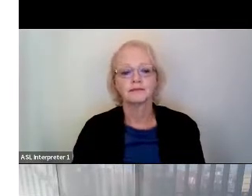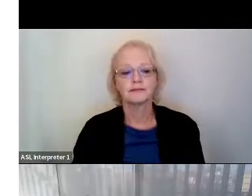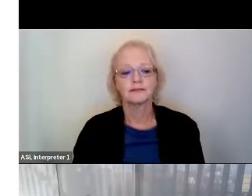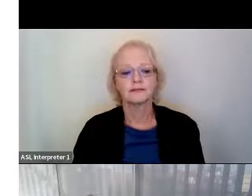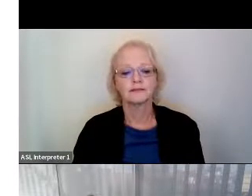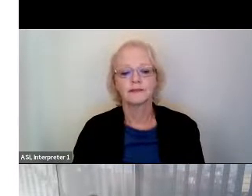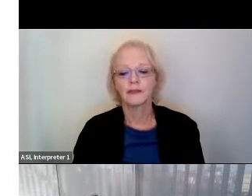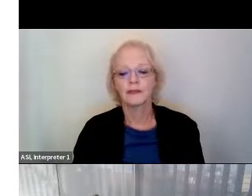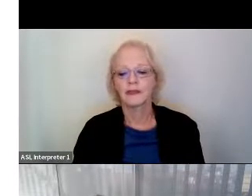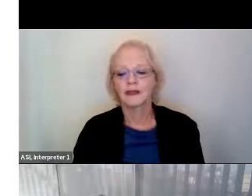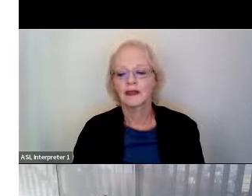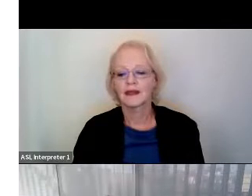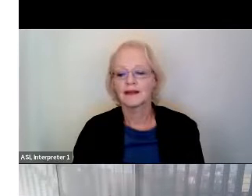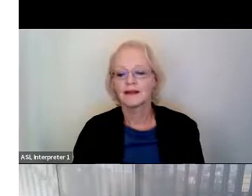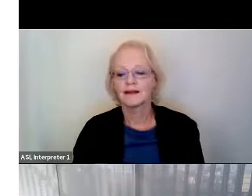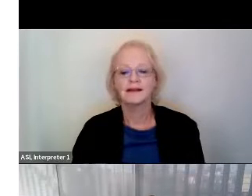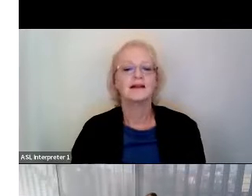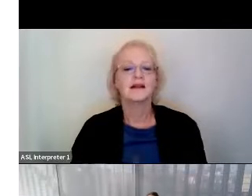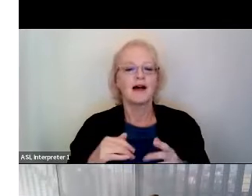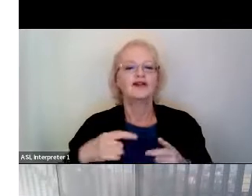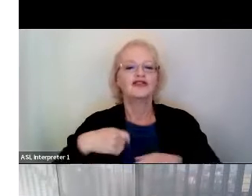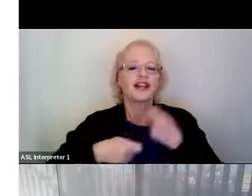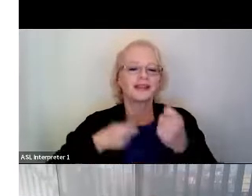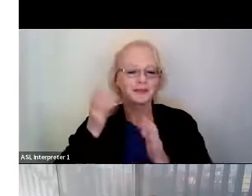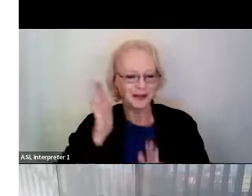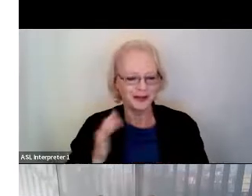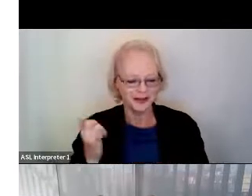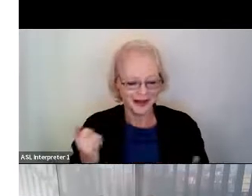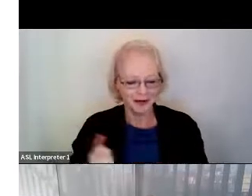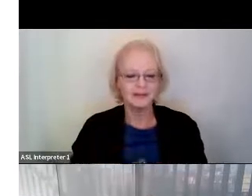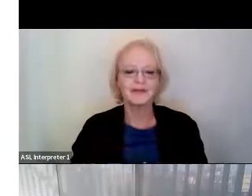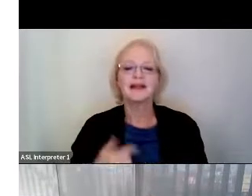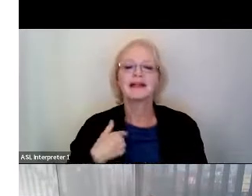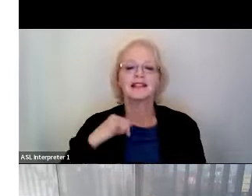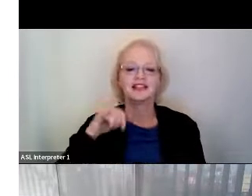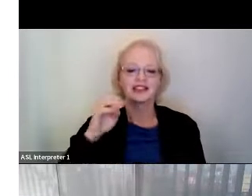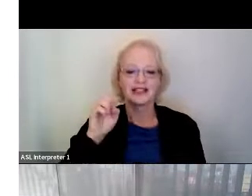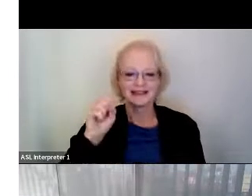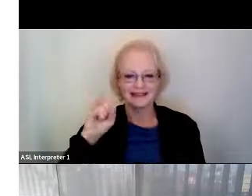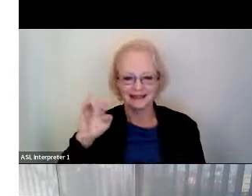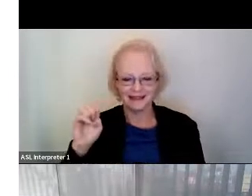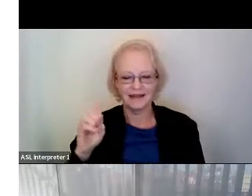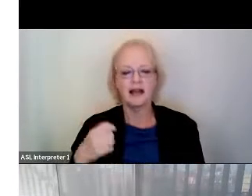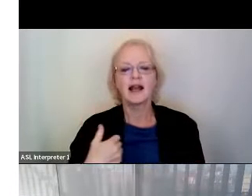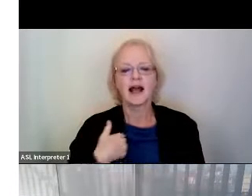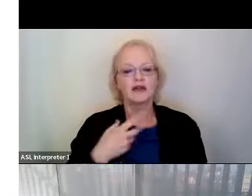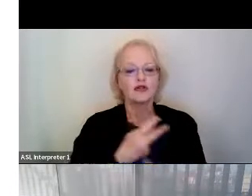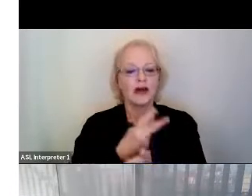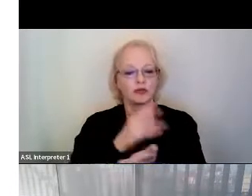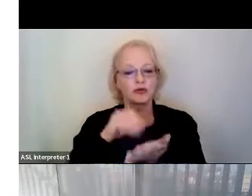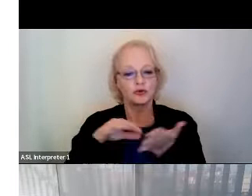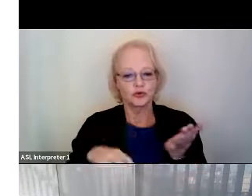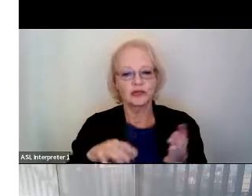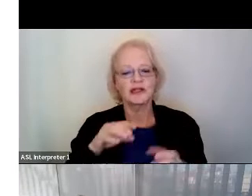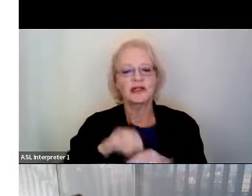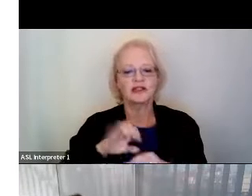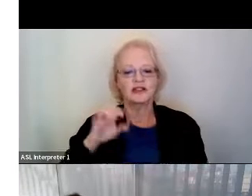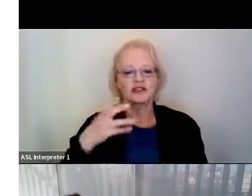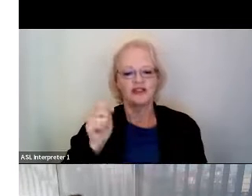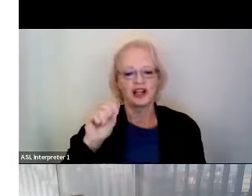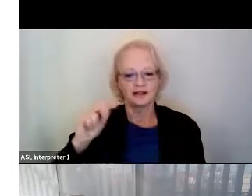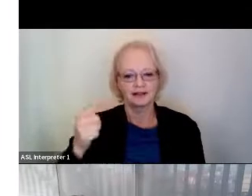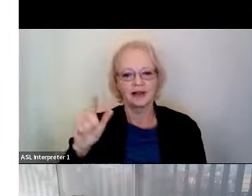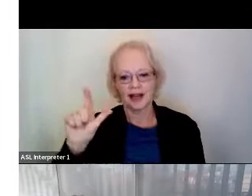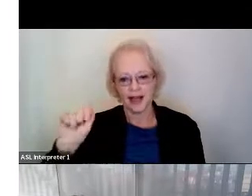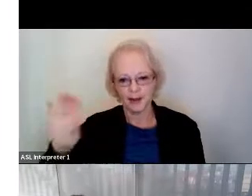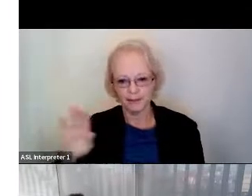Okay, we're switching speakers now. So I'm Jesse, like Erica said, I'm a graduate student in the Chang lab. I use